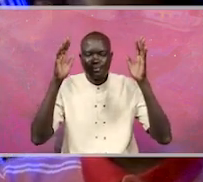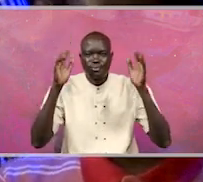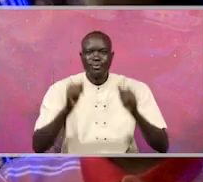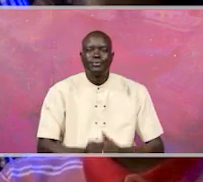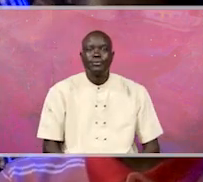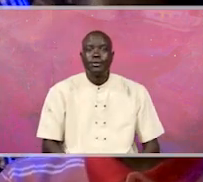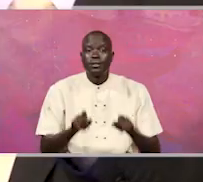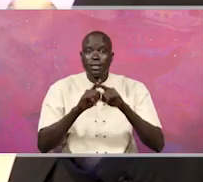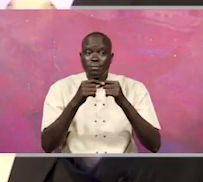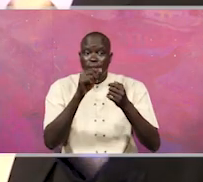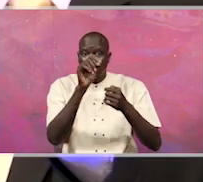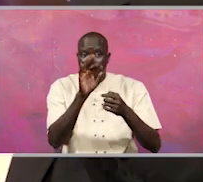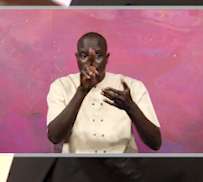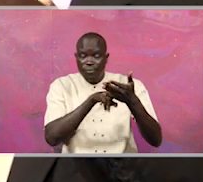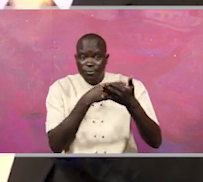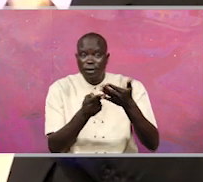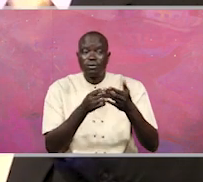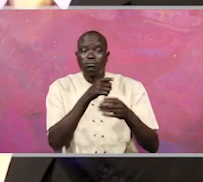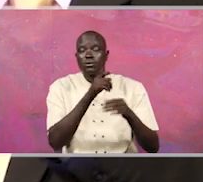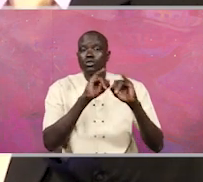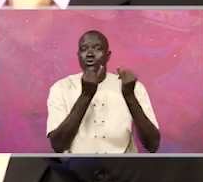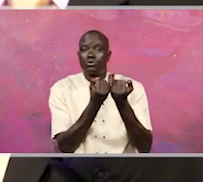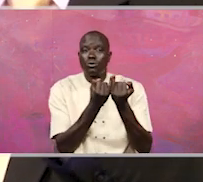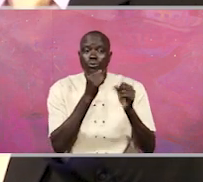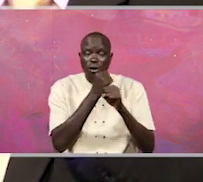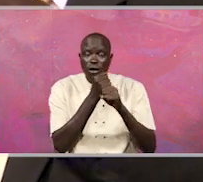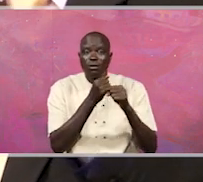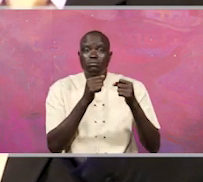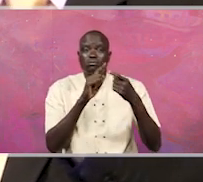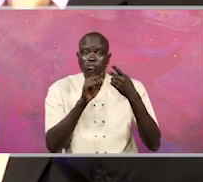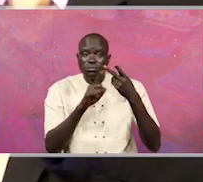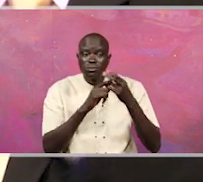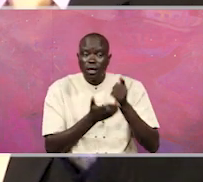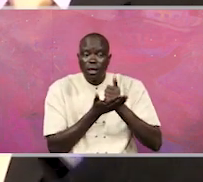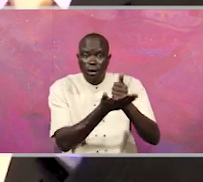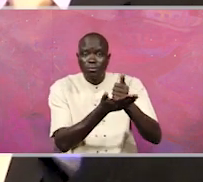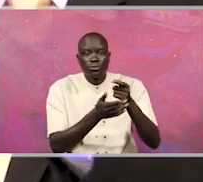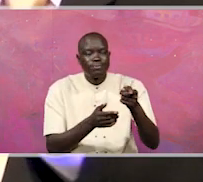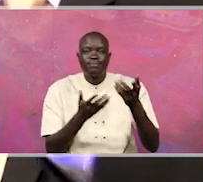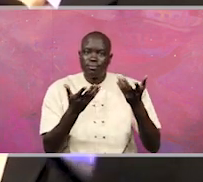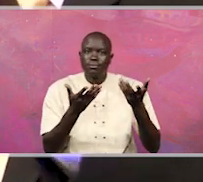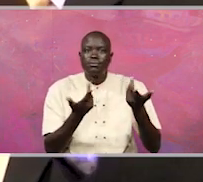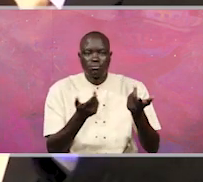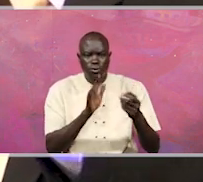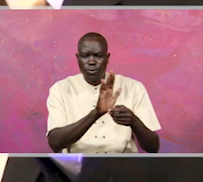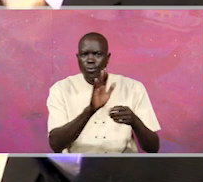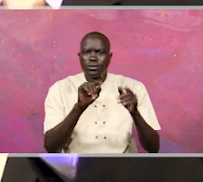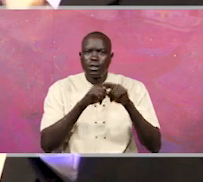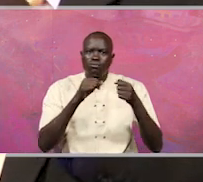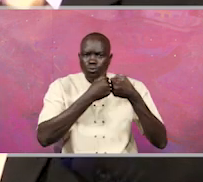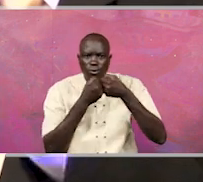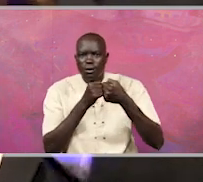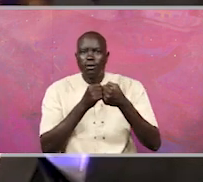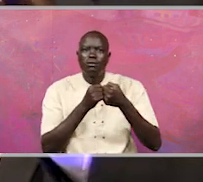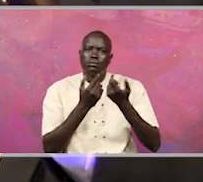Even in the failure of performance of the institutions of government support to help you in your struggle.